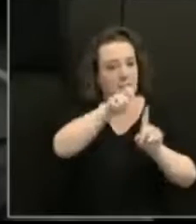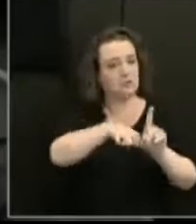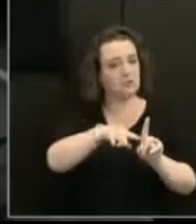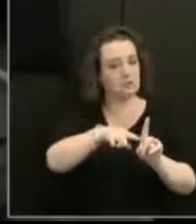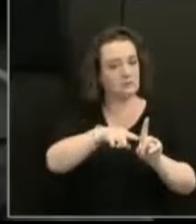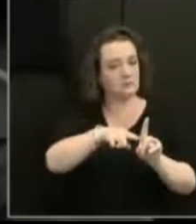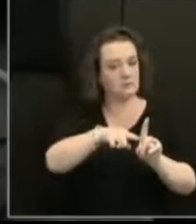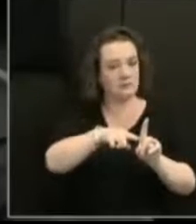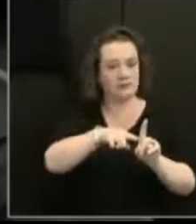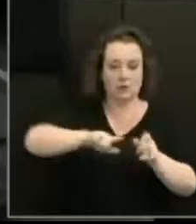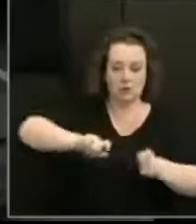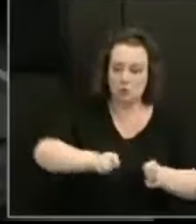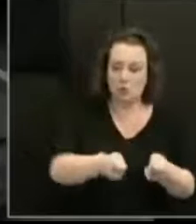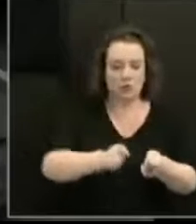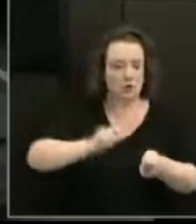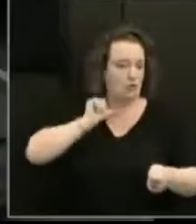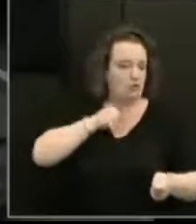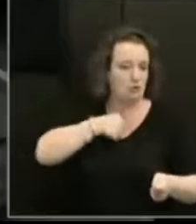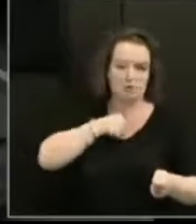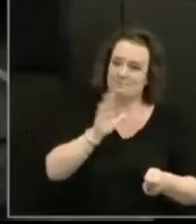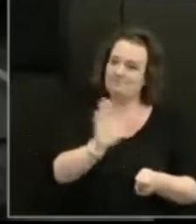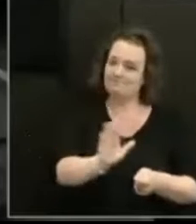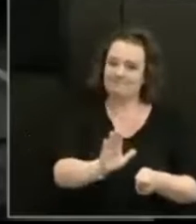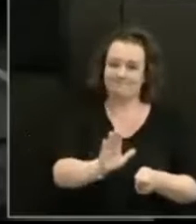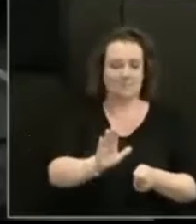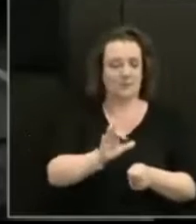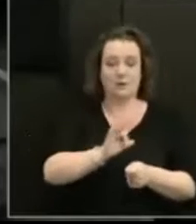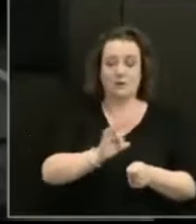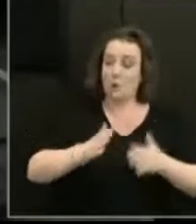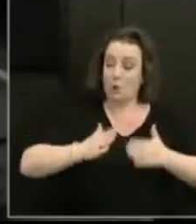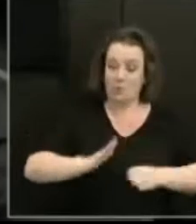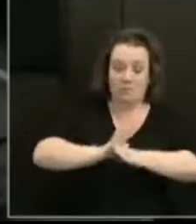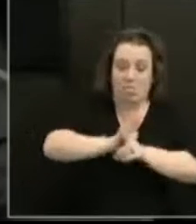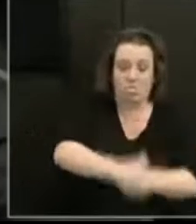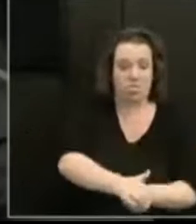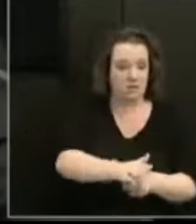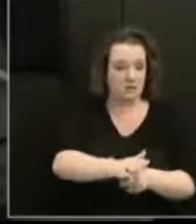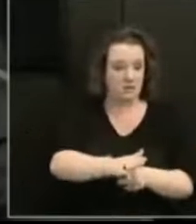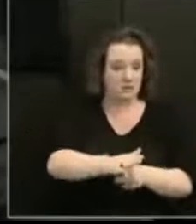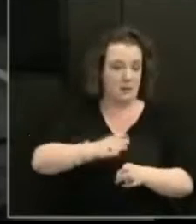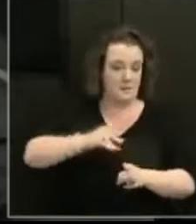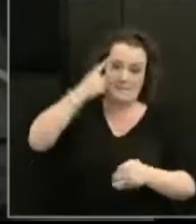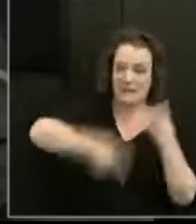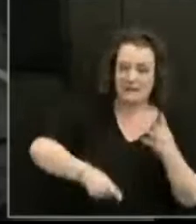to freedom from torture and cruel, inhuman and degrading treatment or punishment.